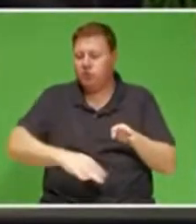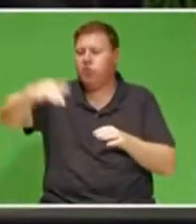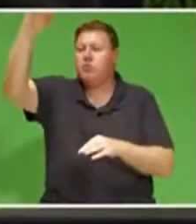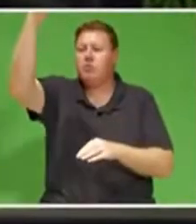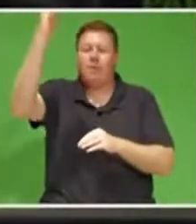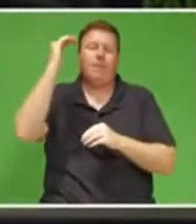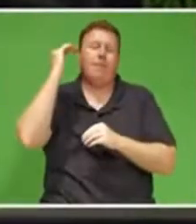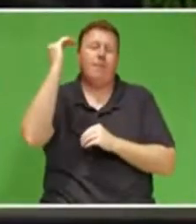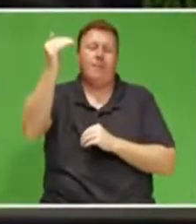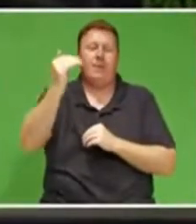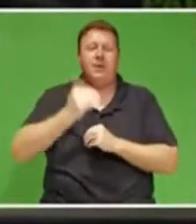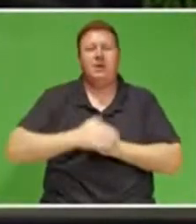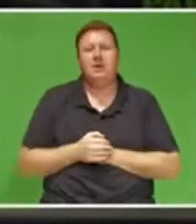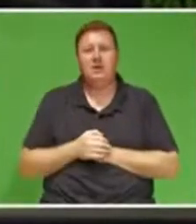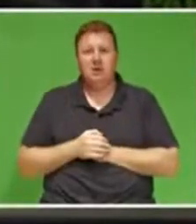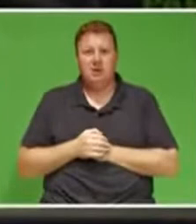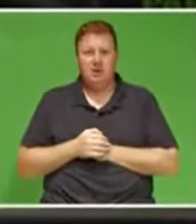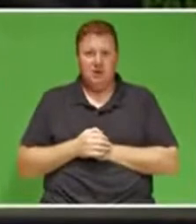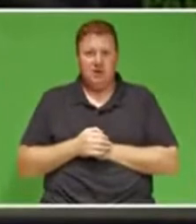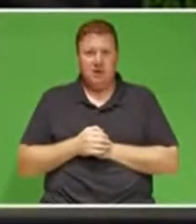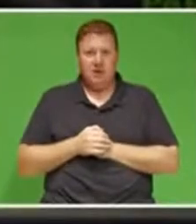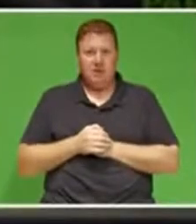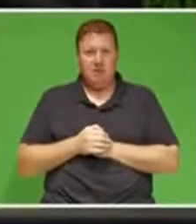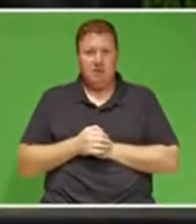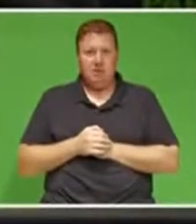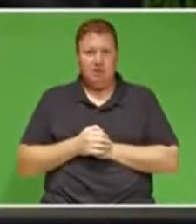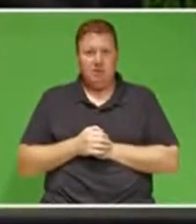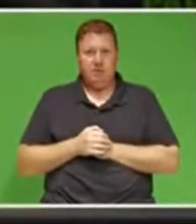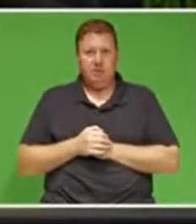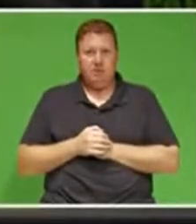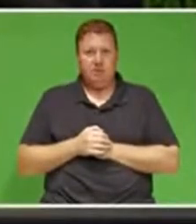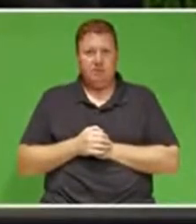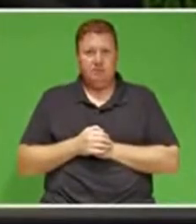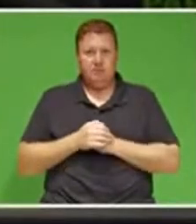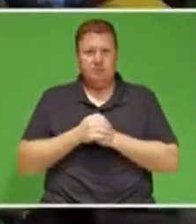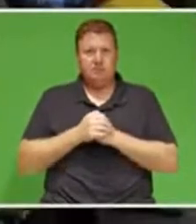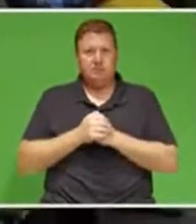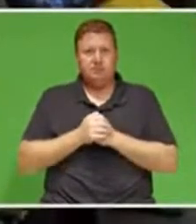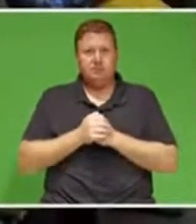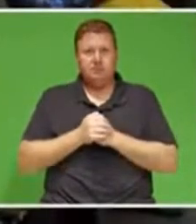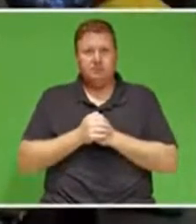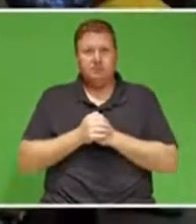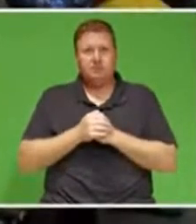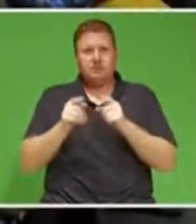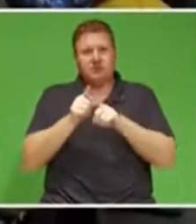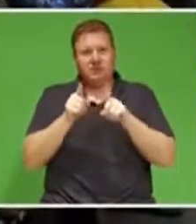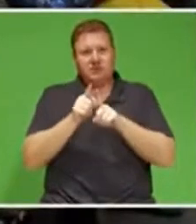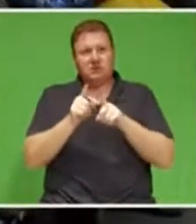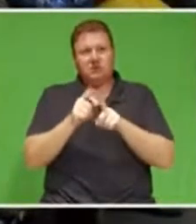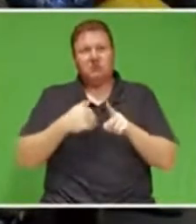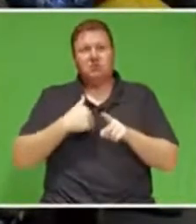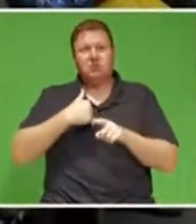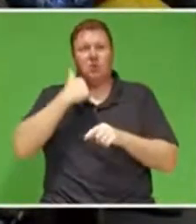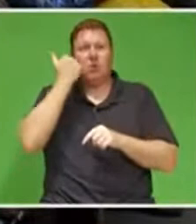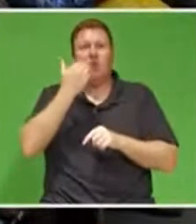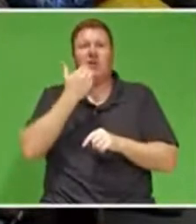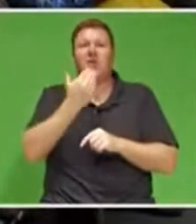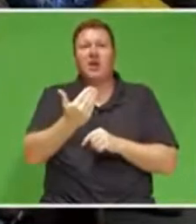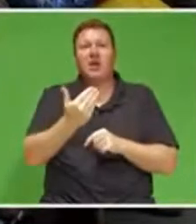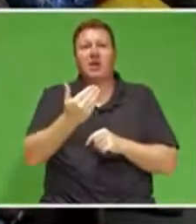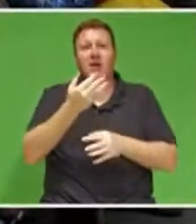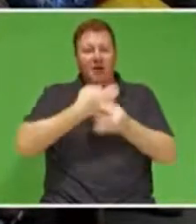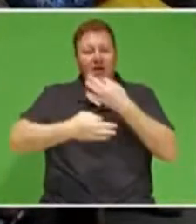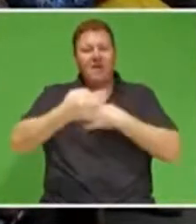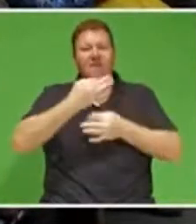and I'd like to thank the advisors,